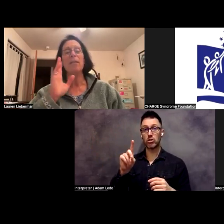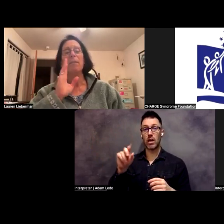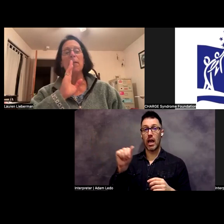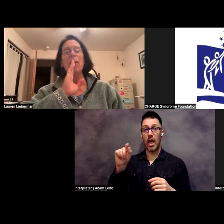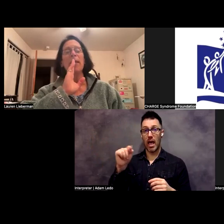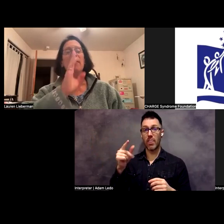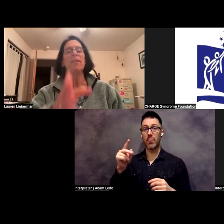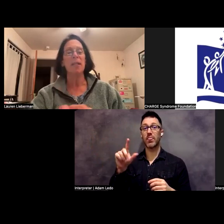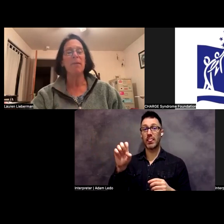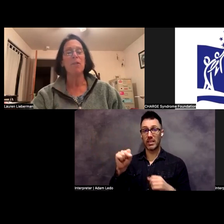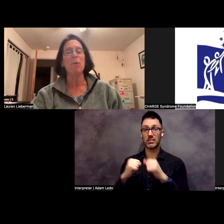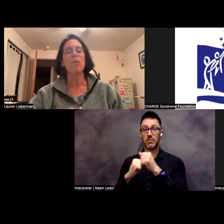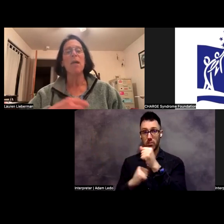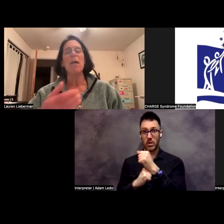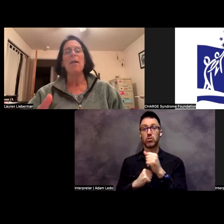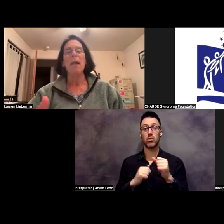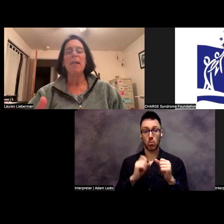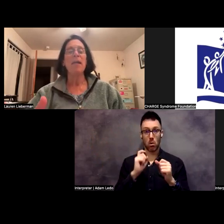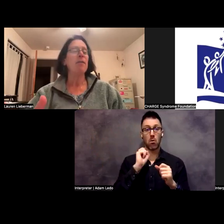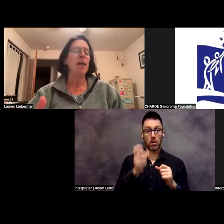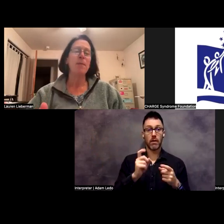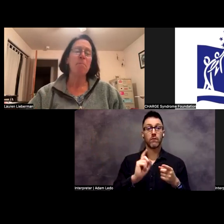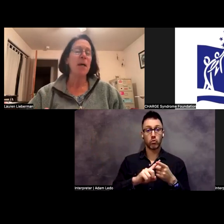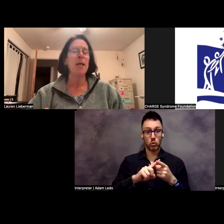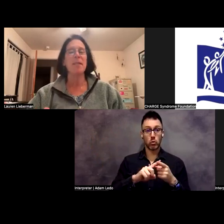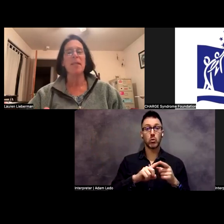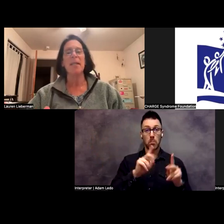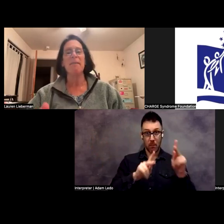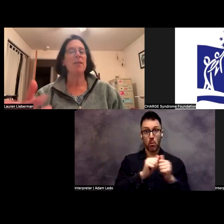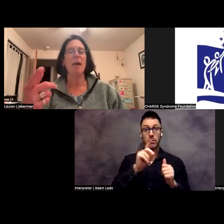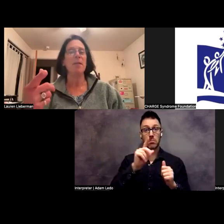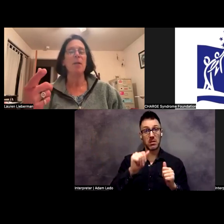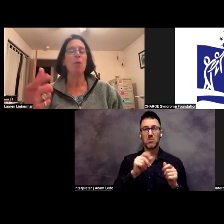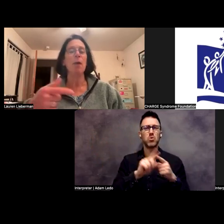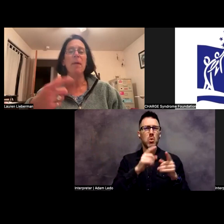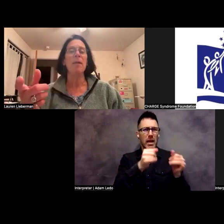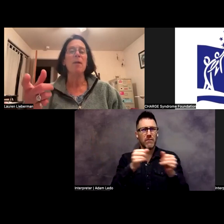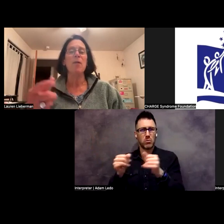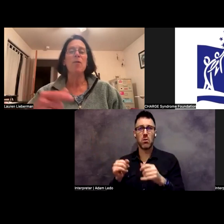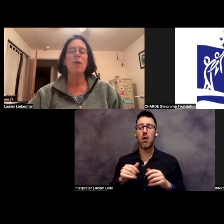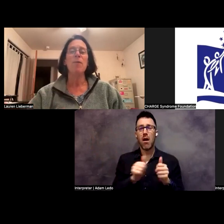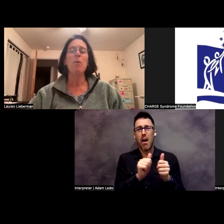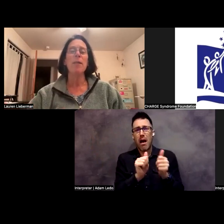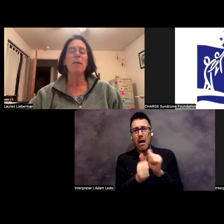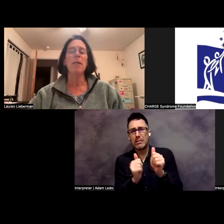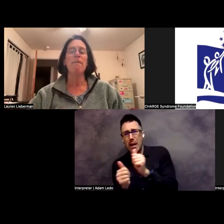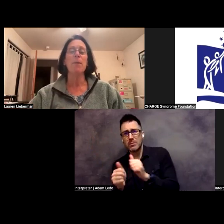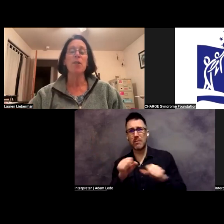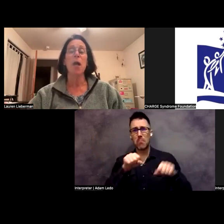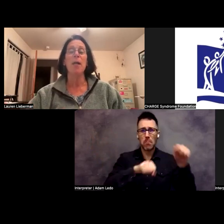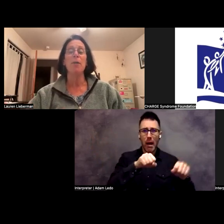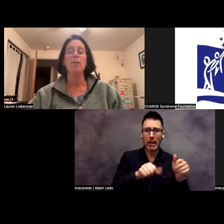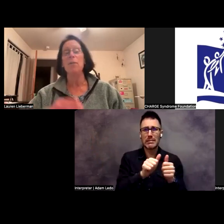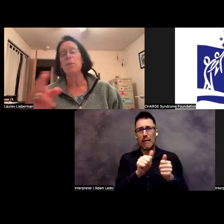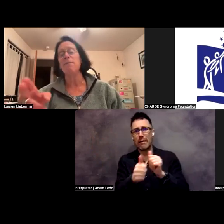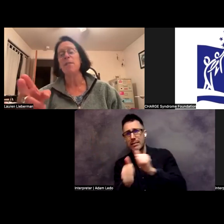only give it to individuals. They give adapted bikes. They give adapted equipment. So if you want something for